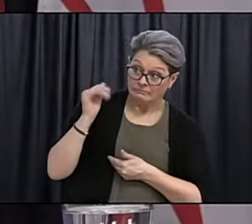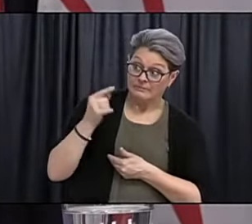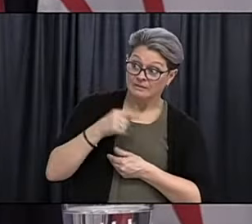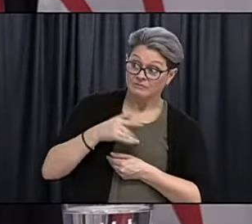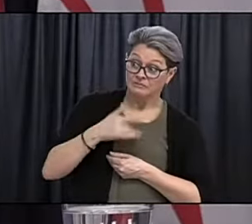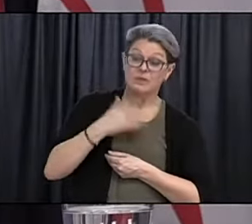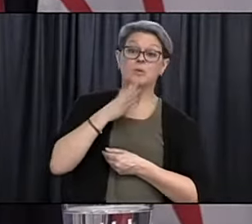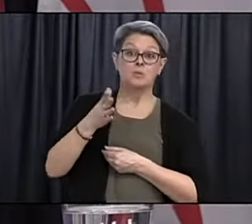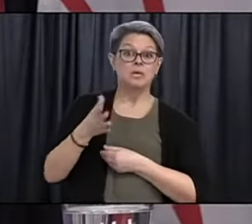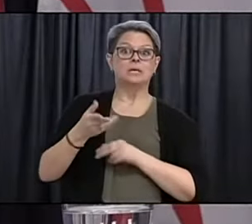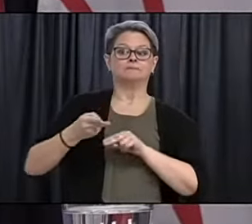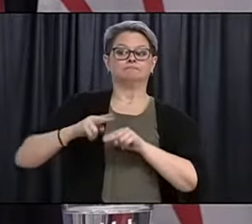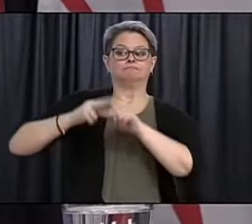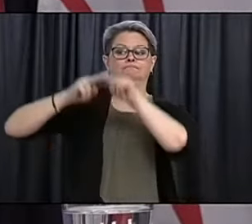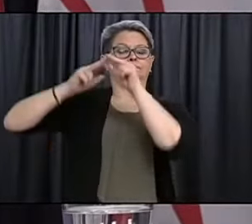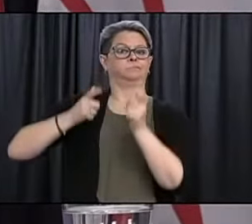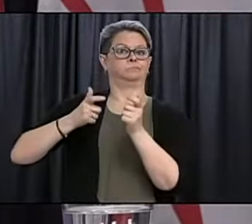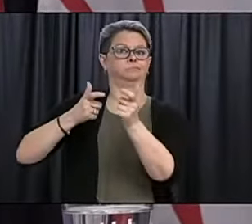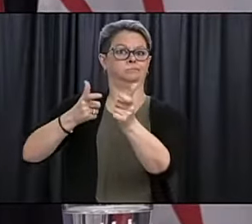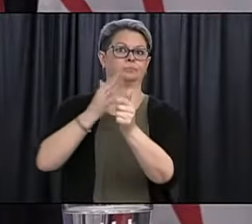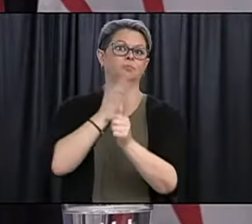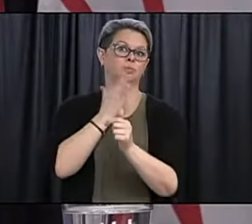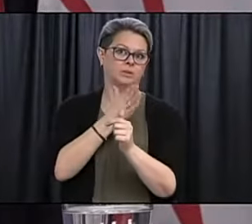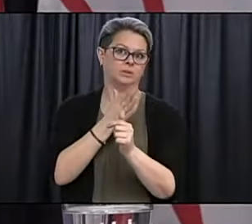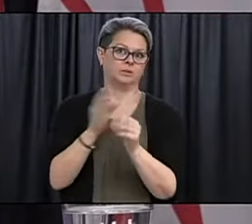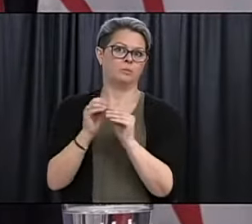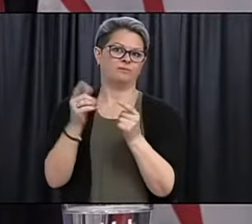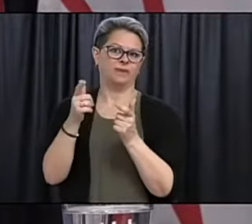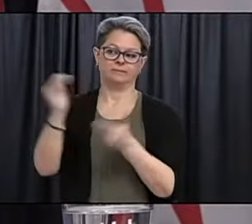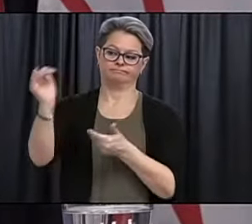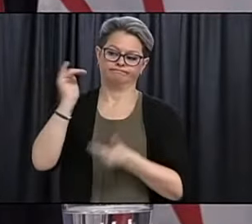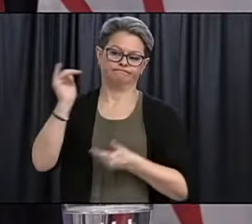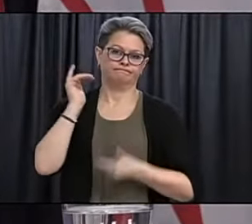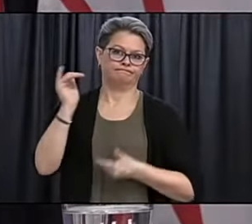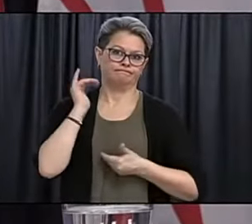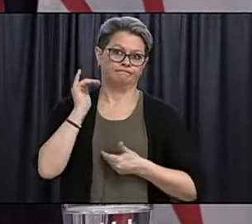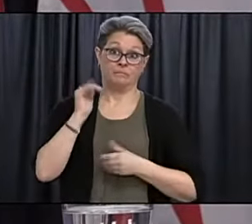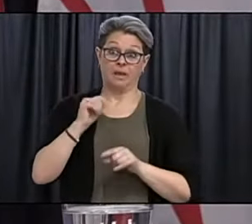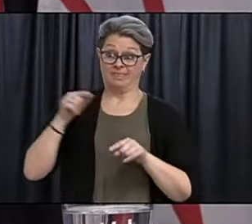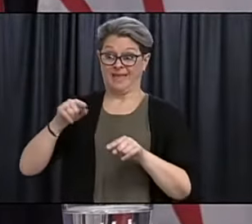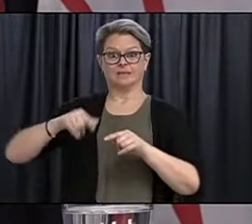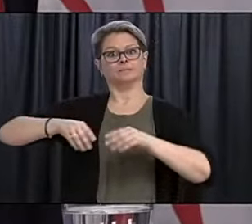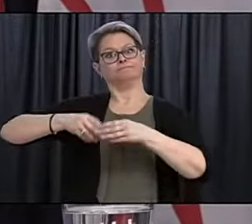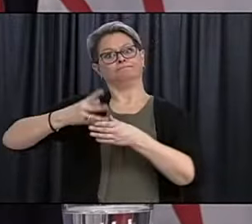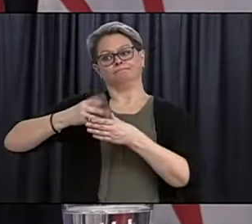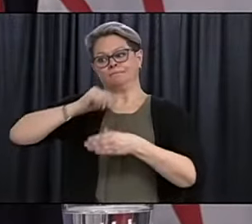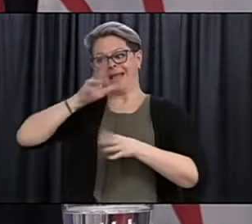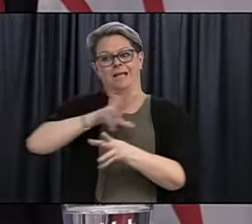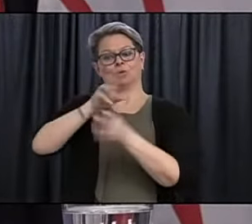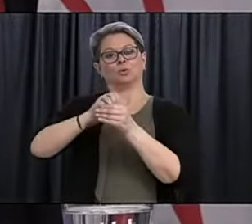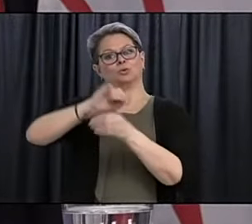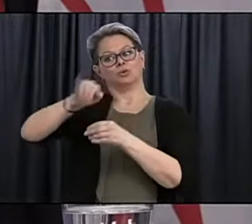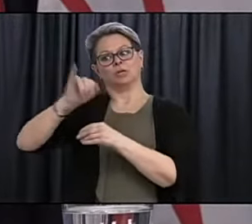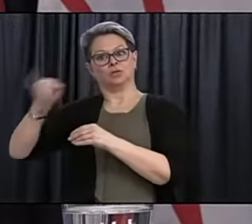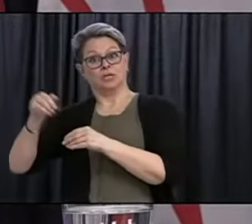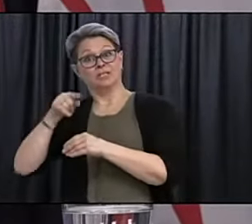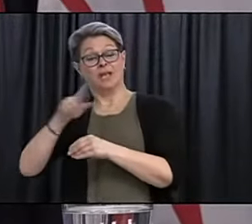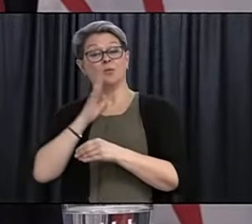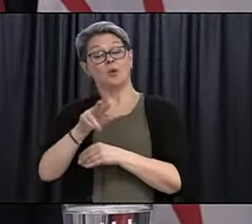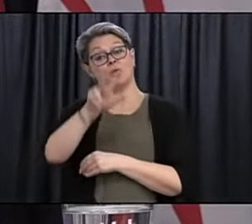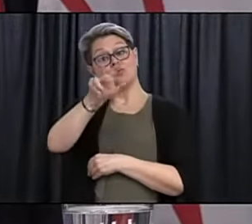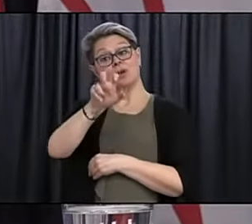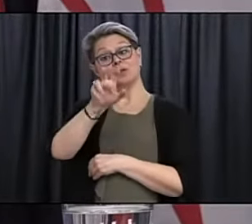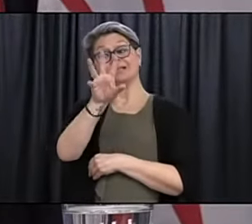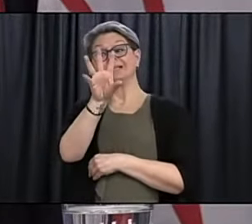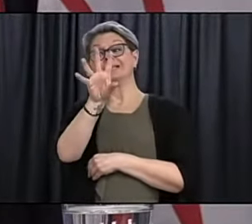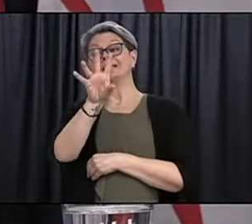be accelerating an increased level of supply, not including Johnson and Johnson, will be around 376